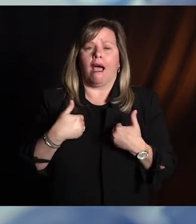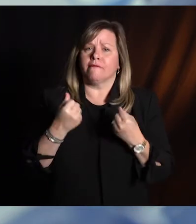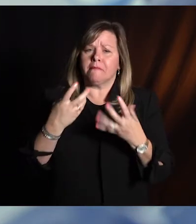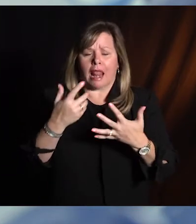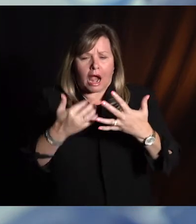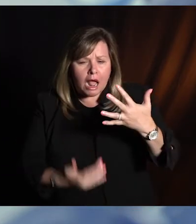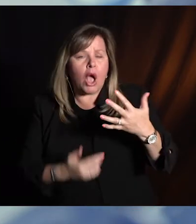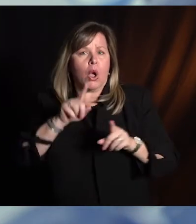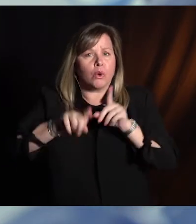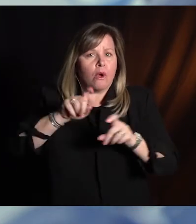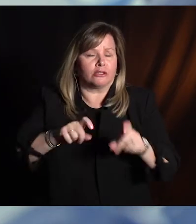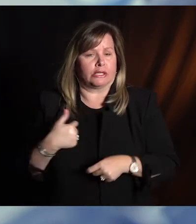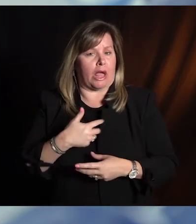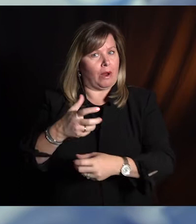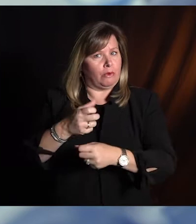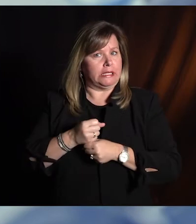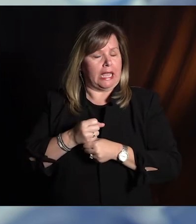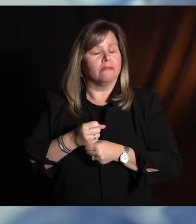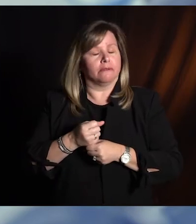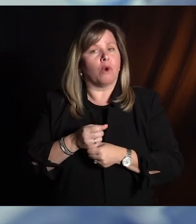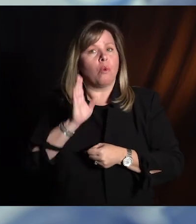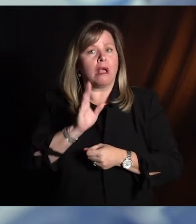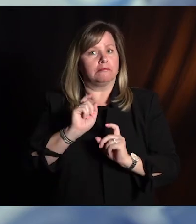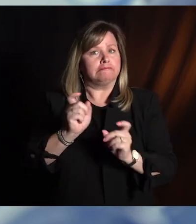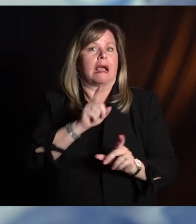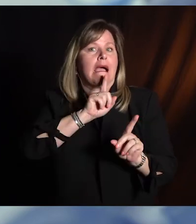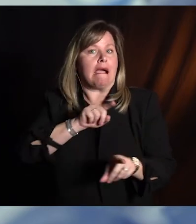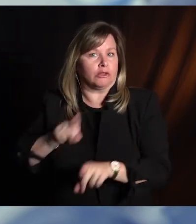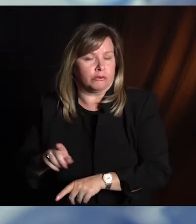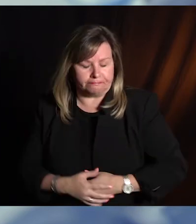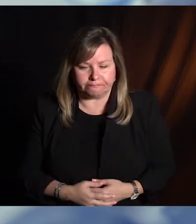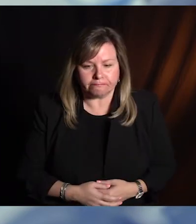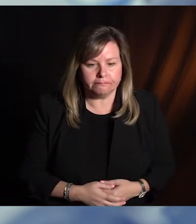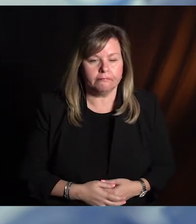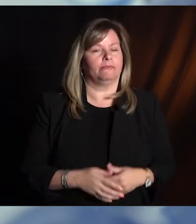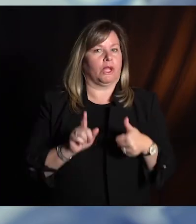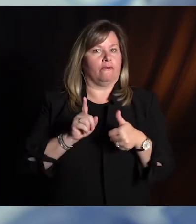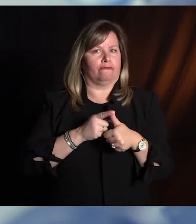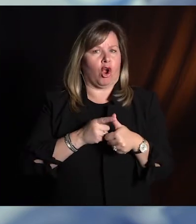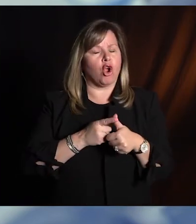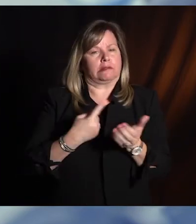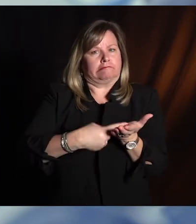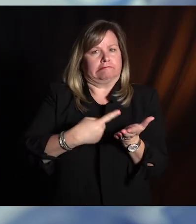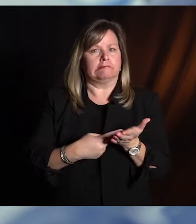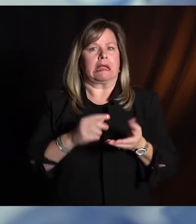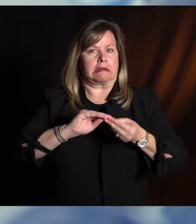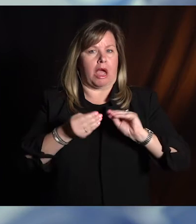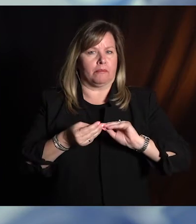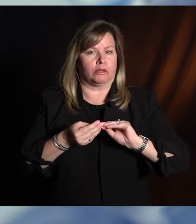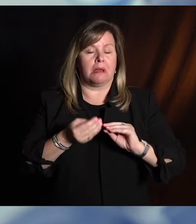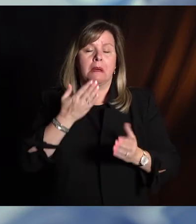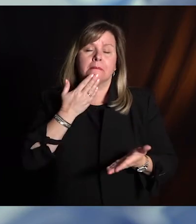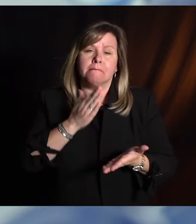our team here at Kent County have received. I'm going to answer some of those questions. First, let's go through a few of the numbers. Start off with the bad